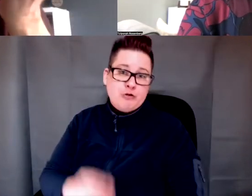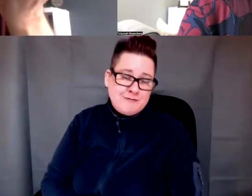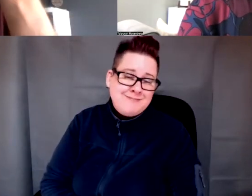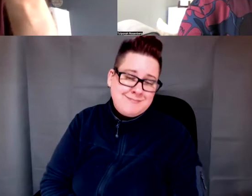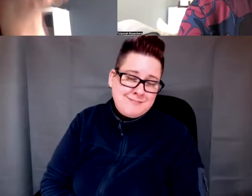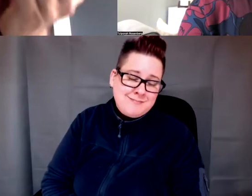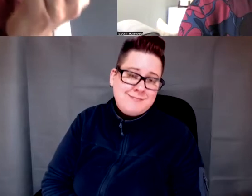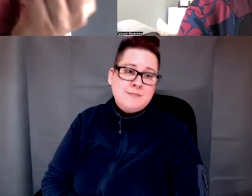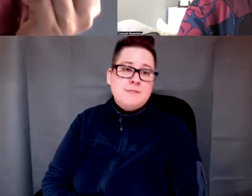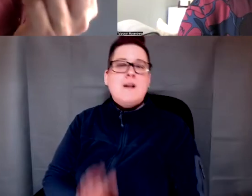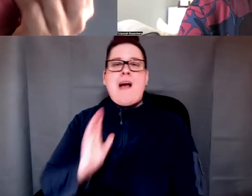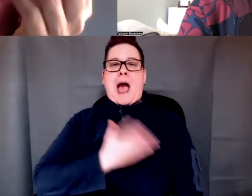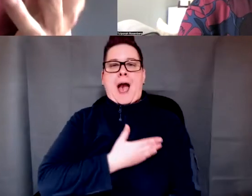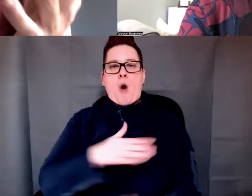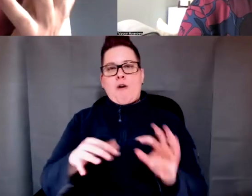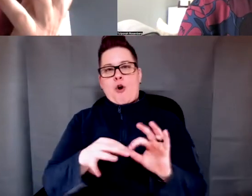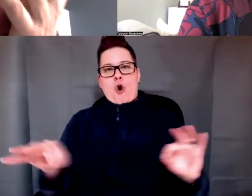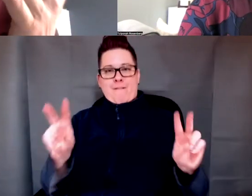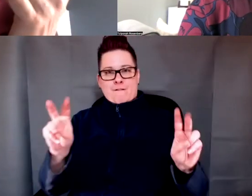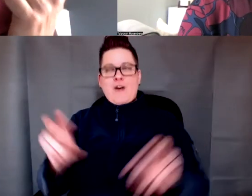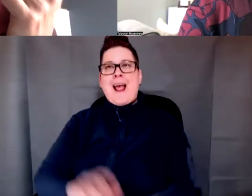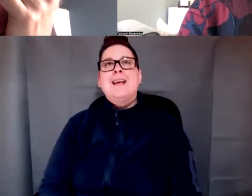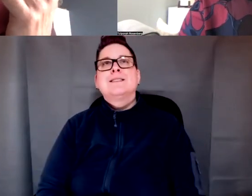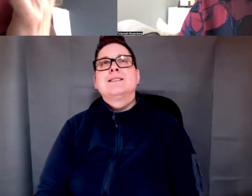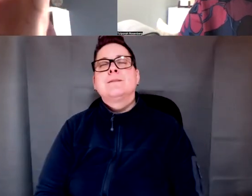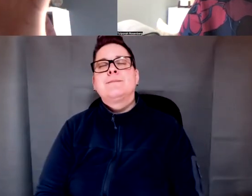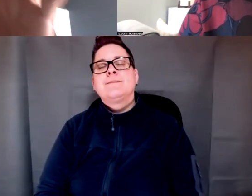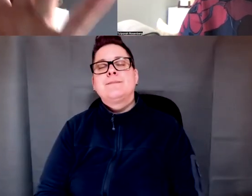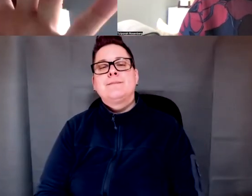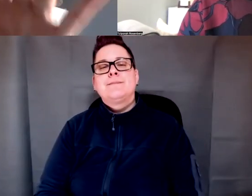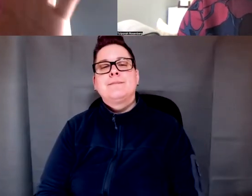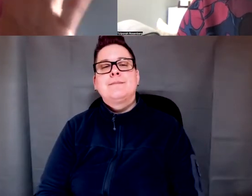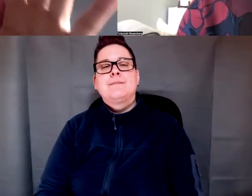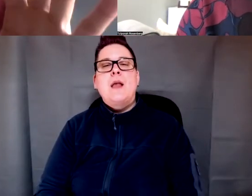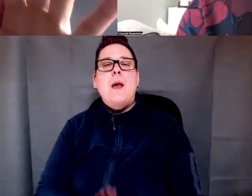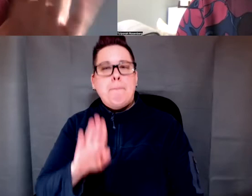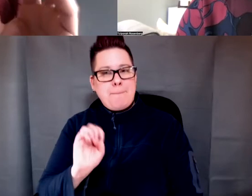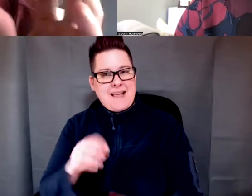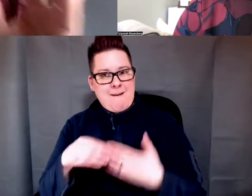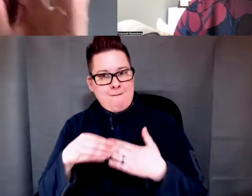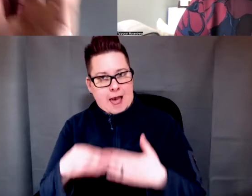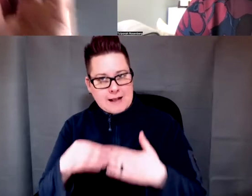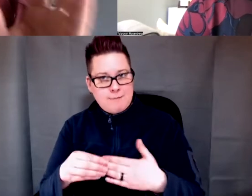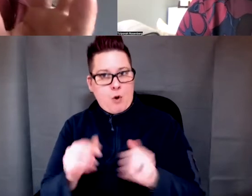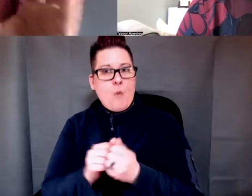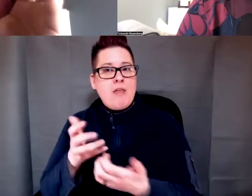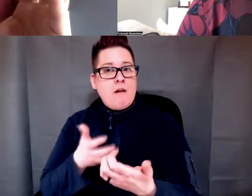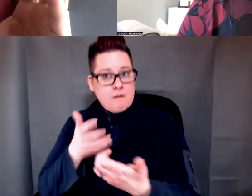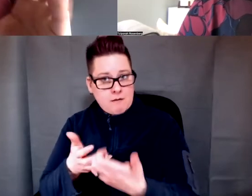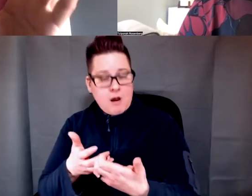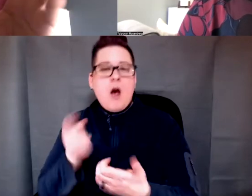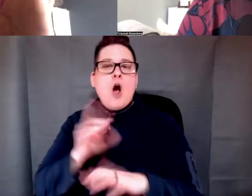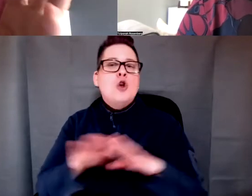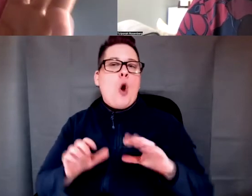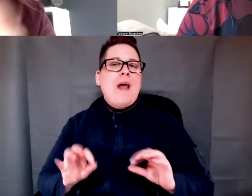we have a phrase, be flexible in adaptation, but don't let it go. That